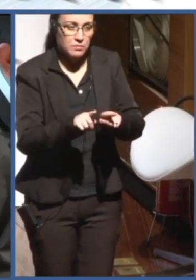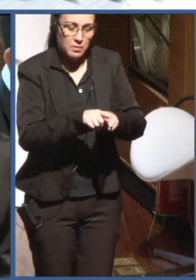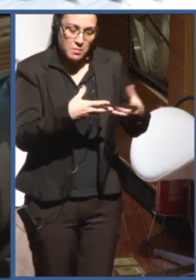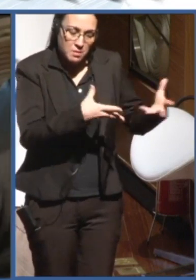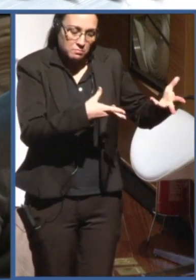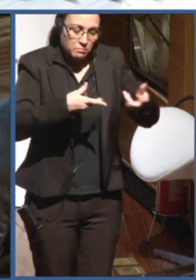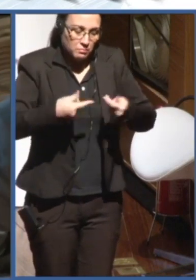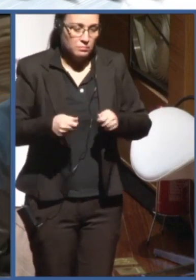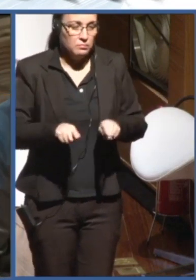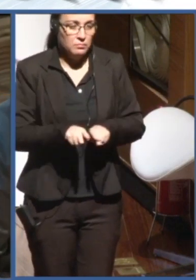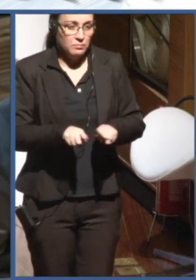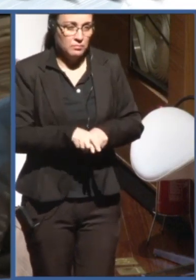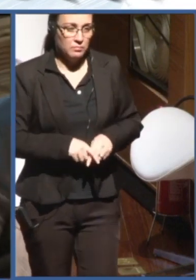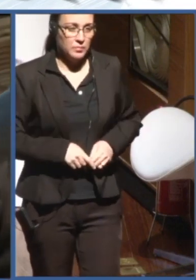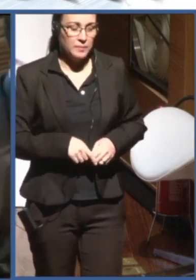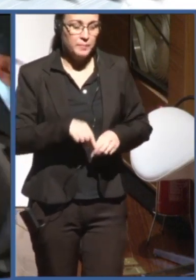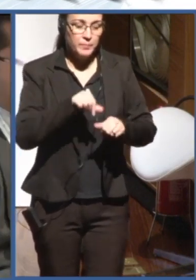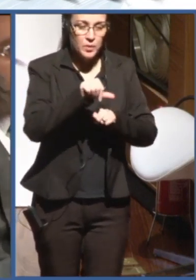to Spanish.